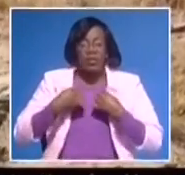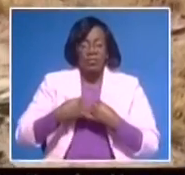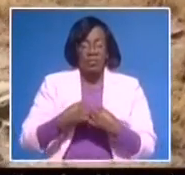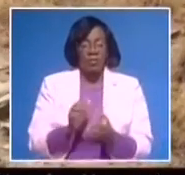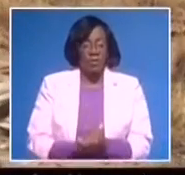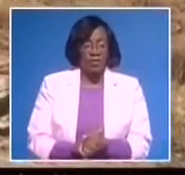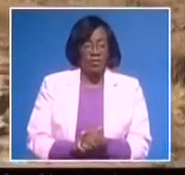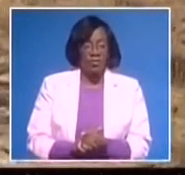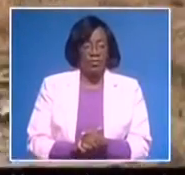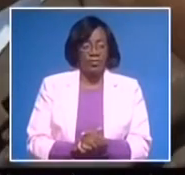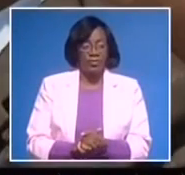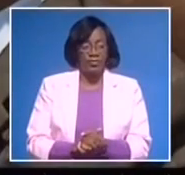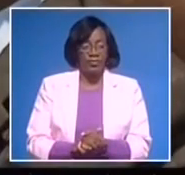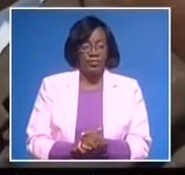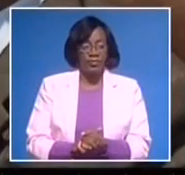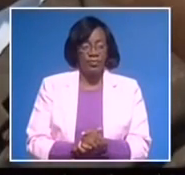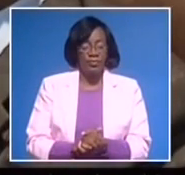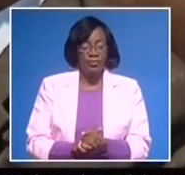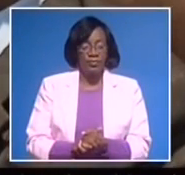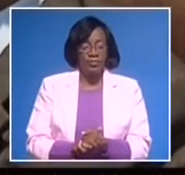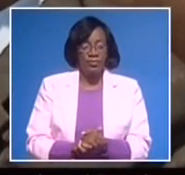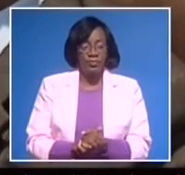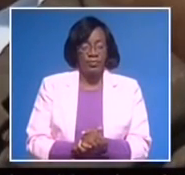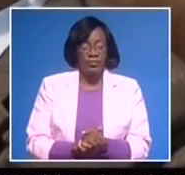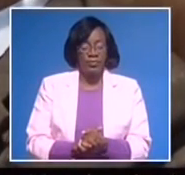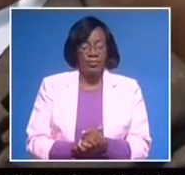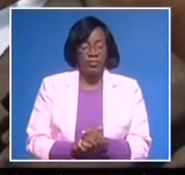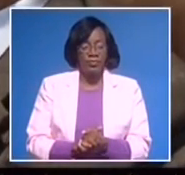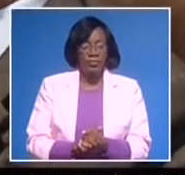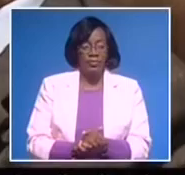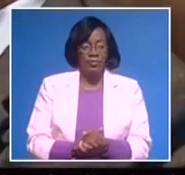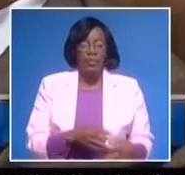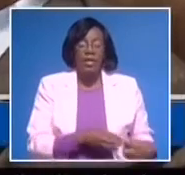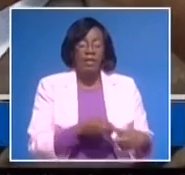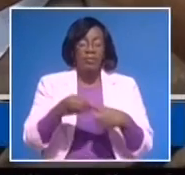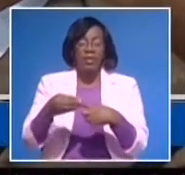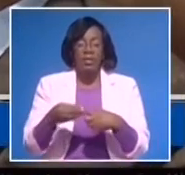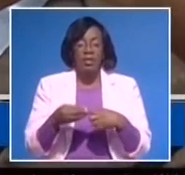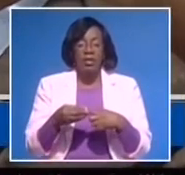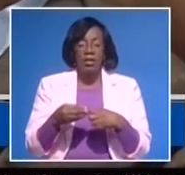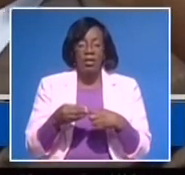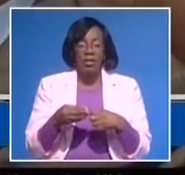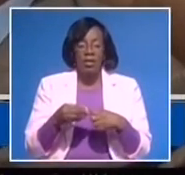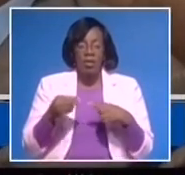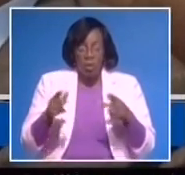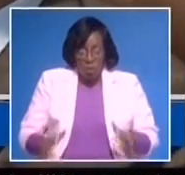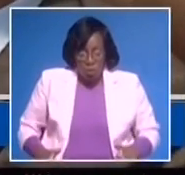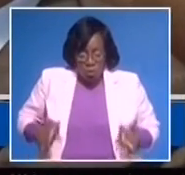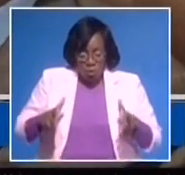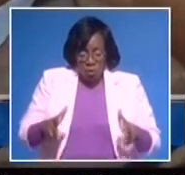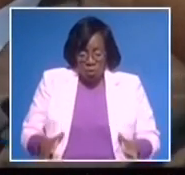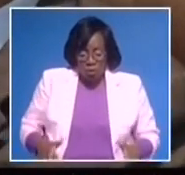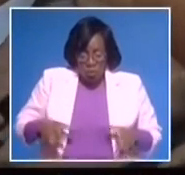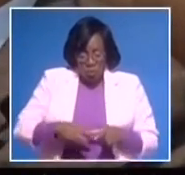countrywide. Particularly on the railway from Chumat to Wandangwa, it was done basically